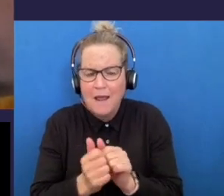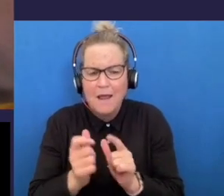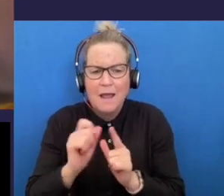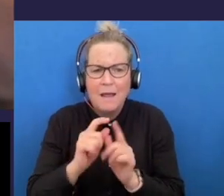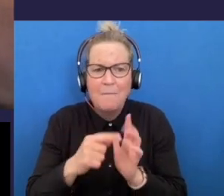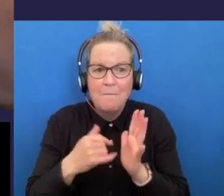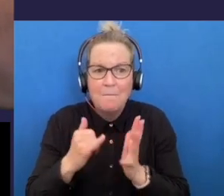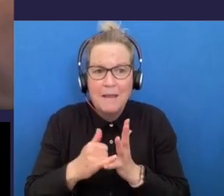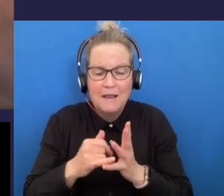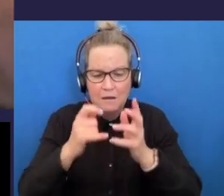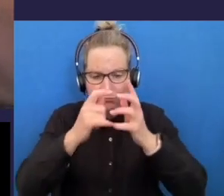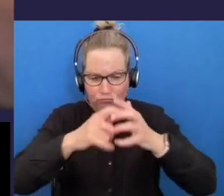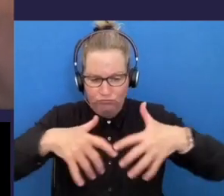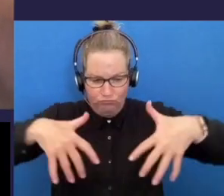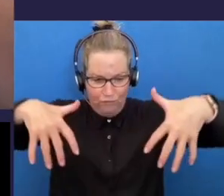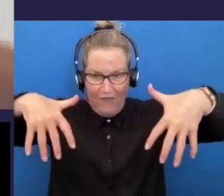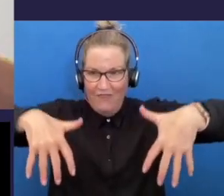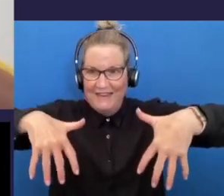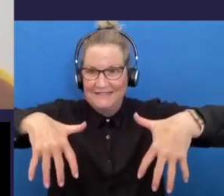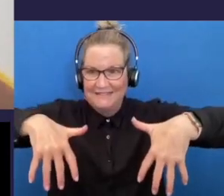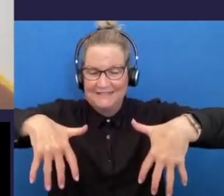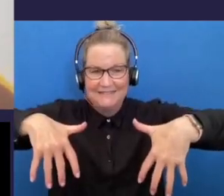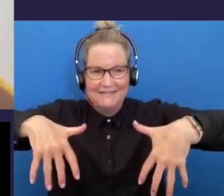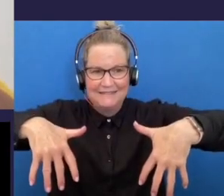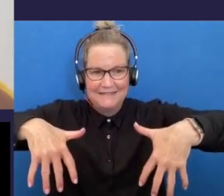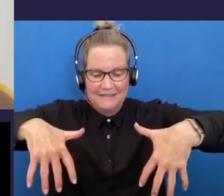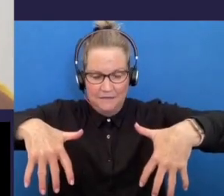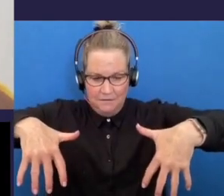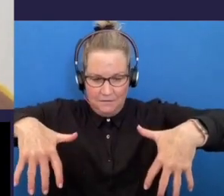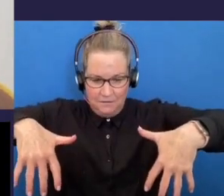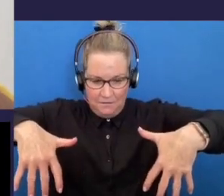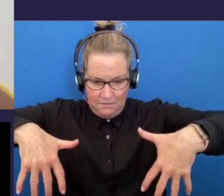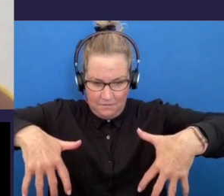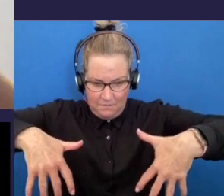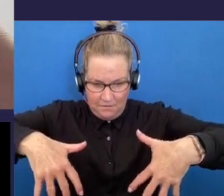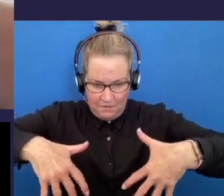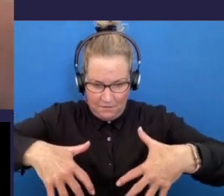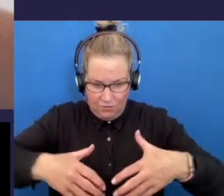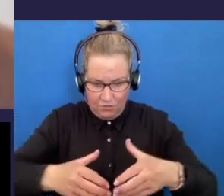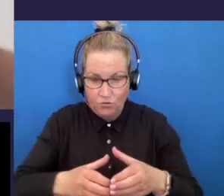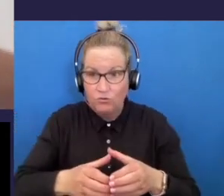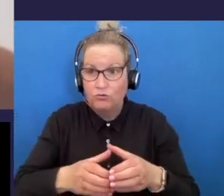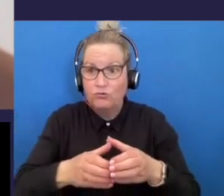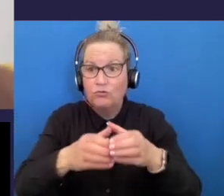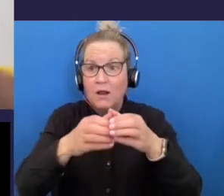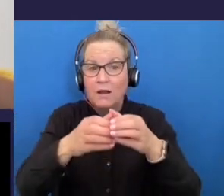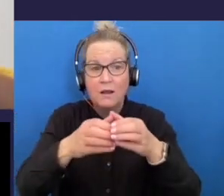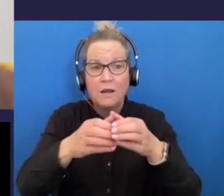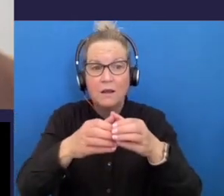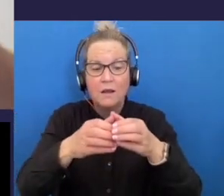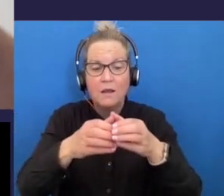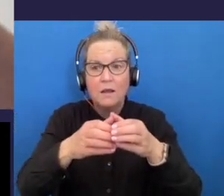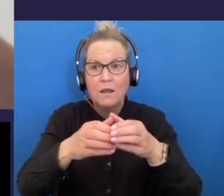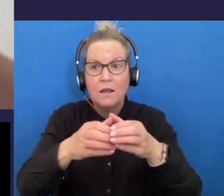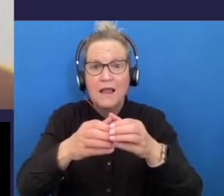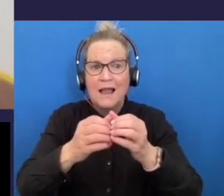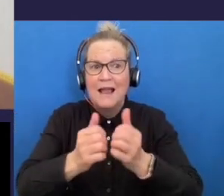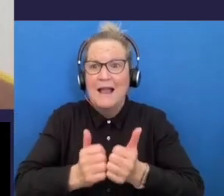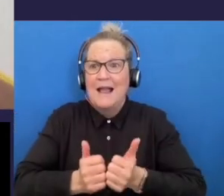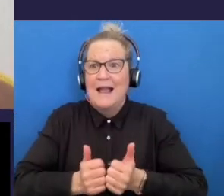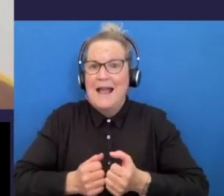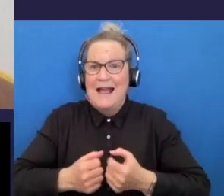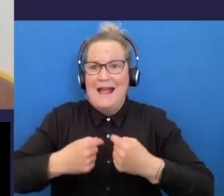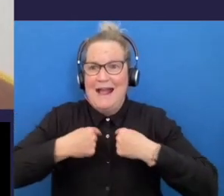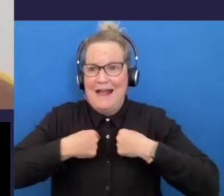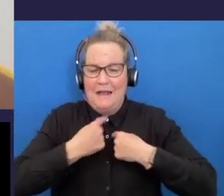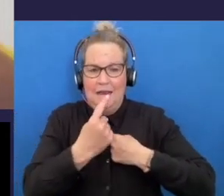makeup of the people down here the trunk of that tree becomes the mate us the individual the makeup of those